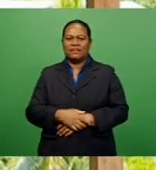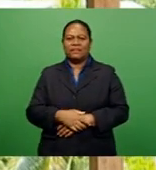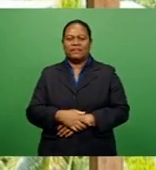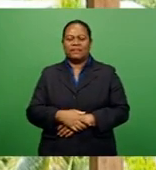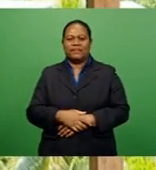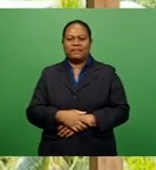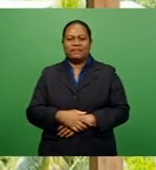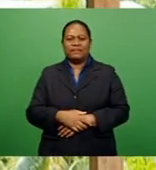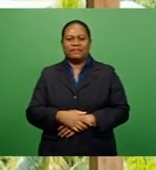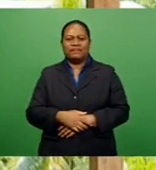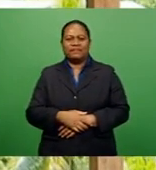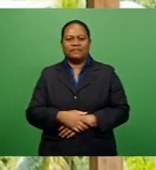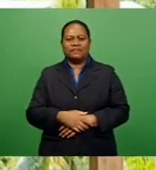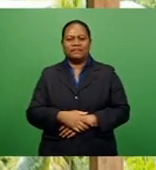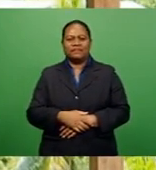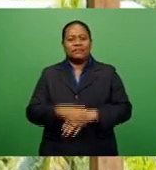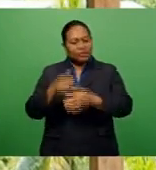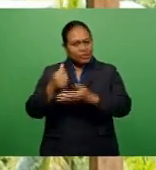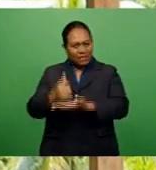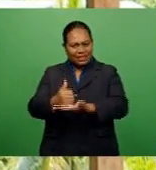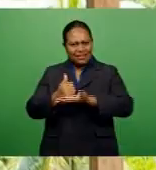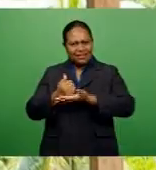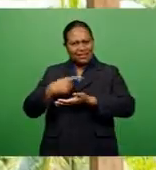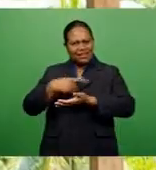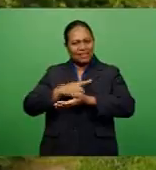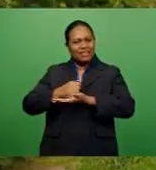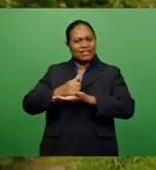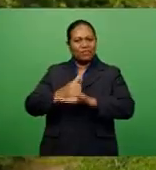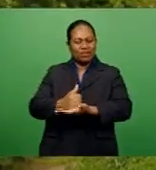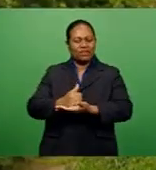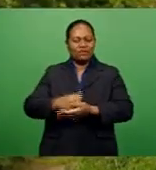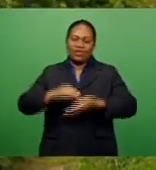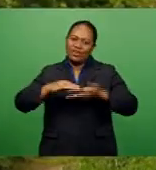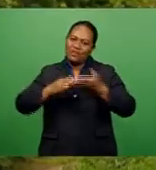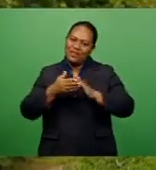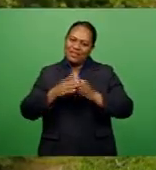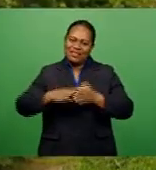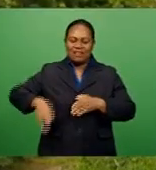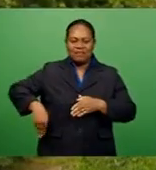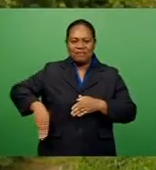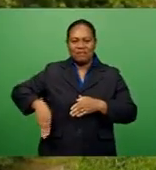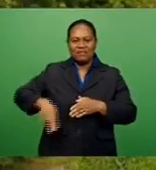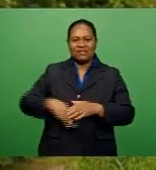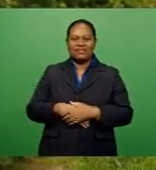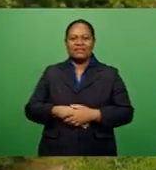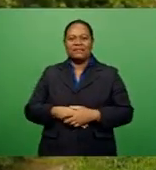And assistance supports the community members in actually